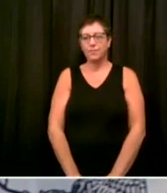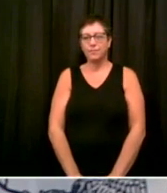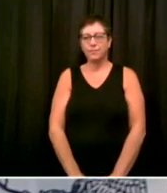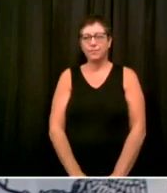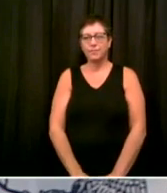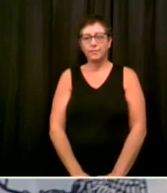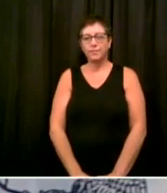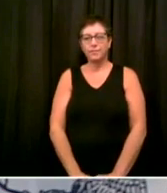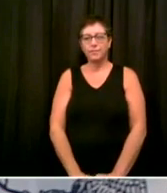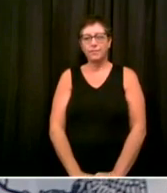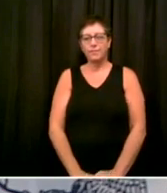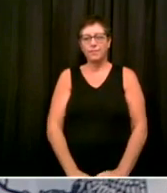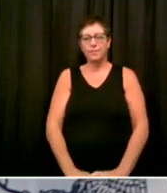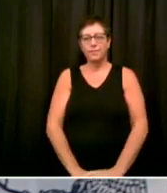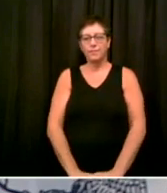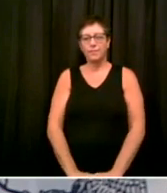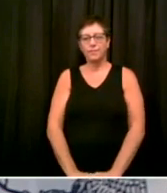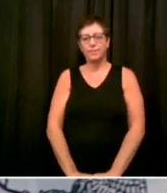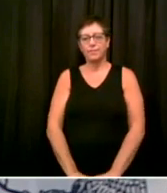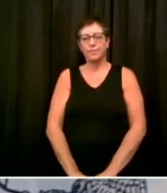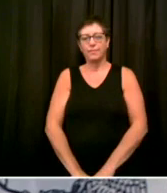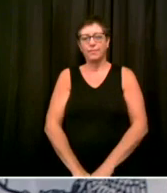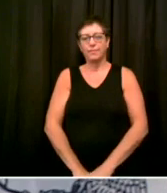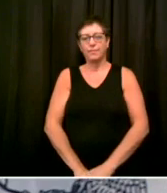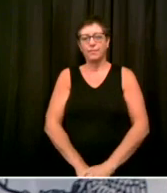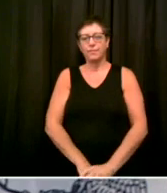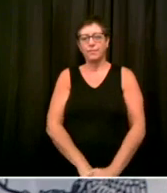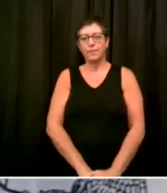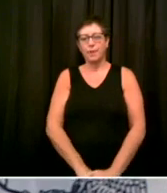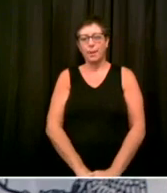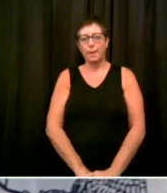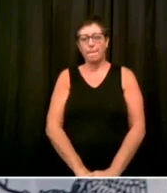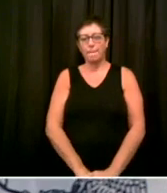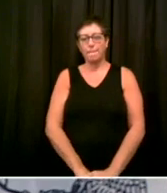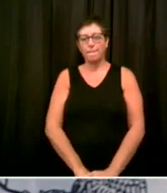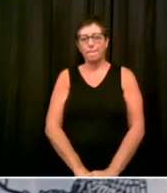emocionales que ha causado la pandemia.